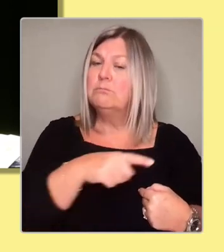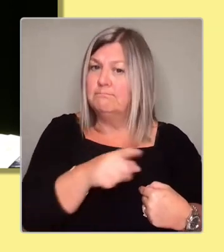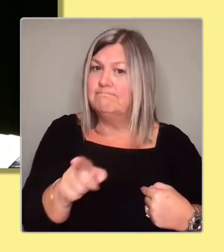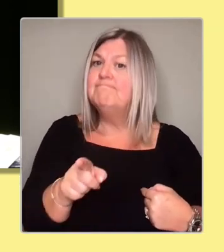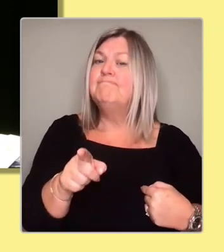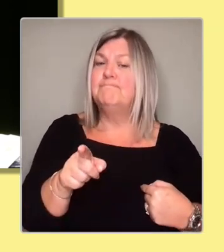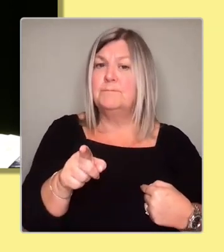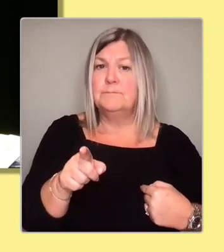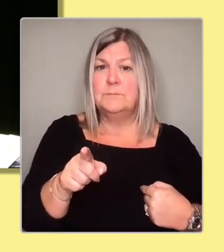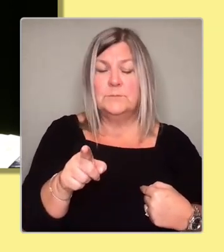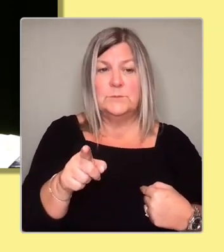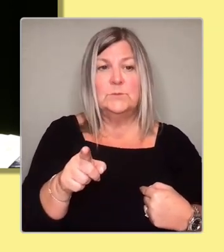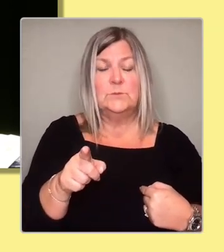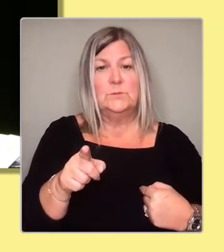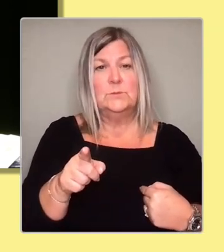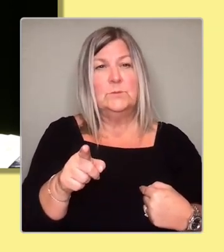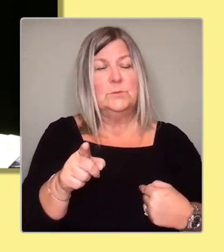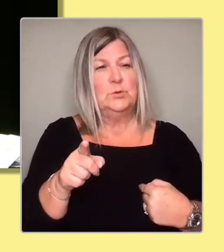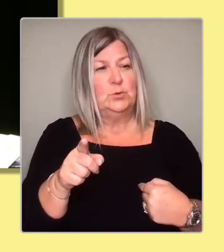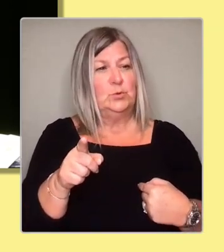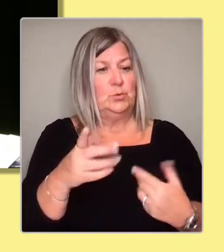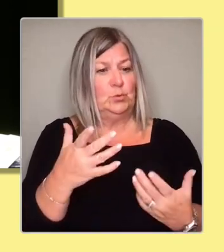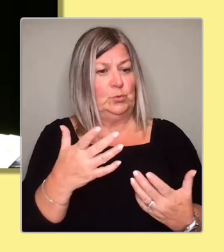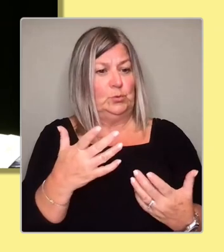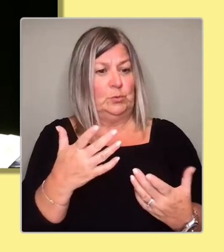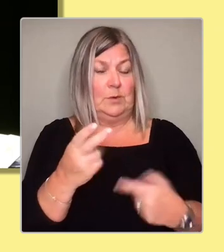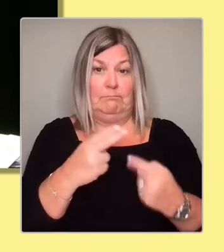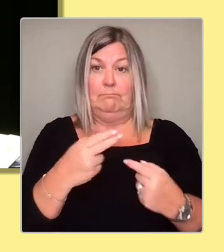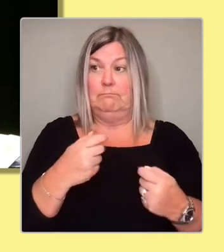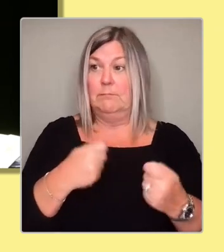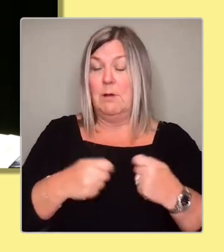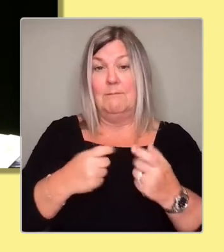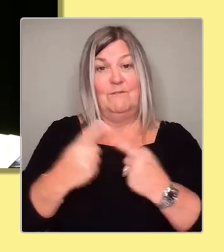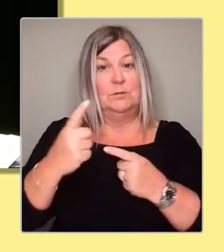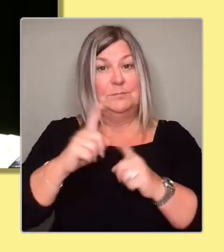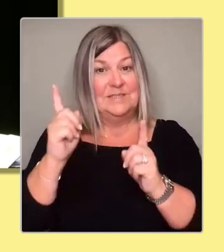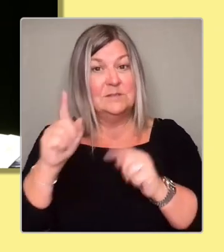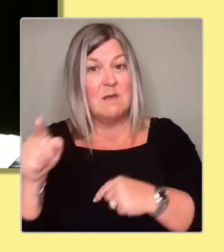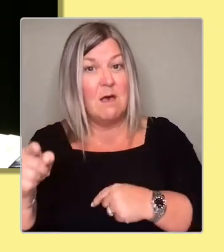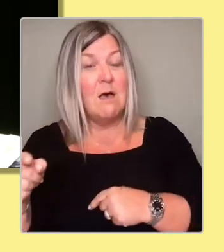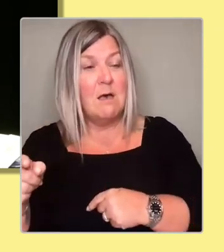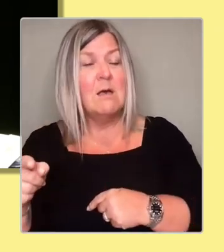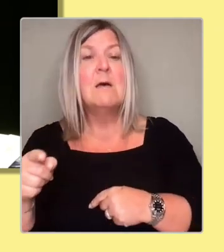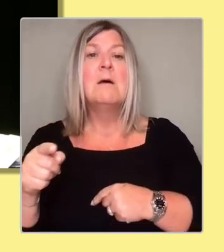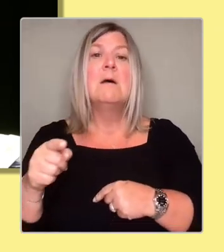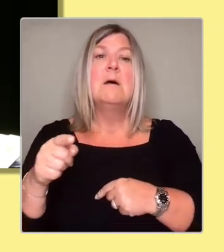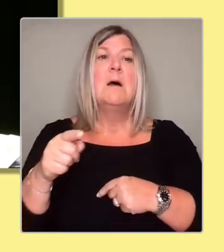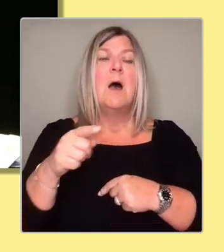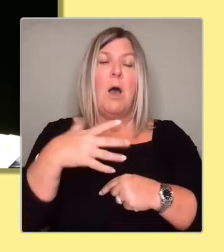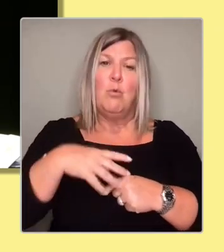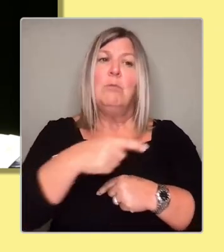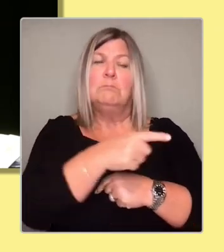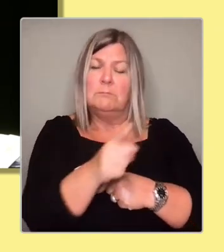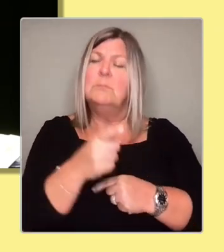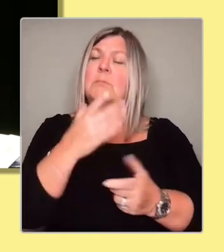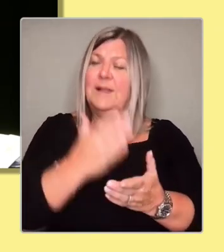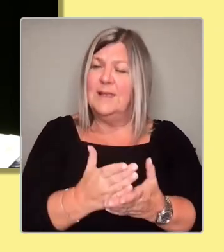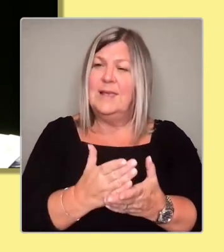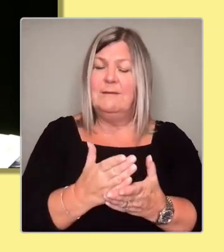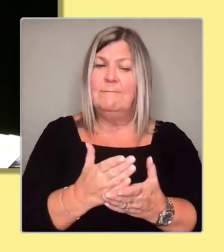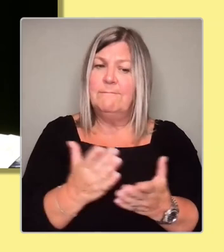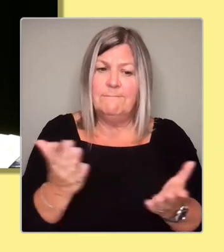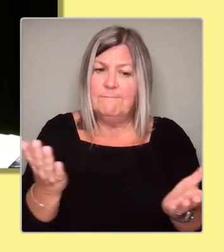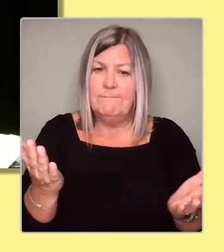leader of the country, and believe that they are not morally